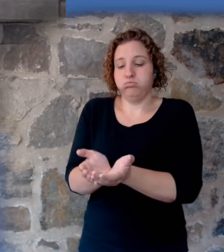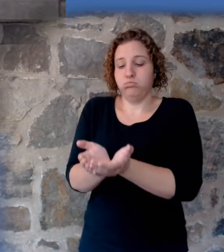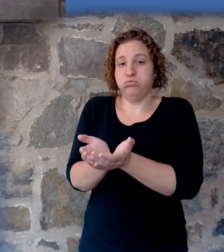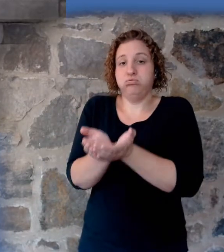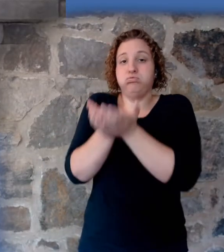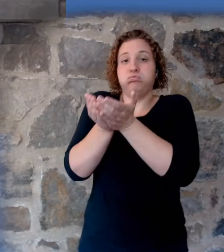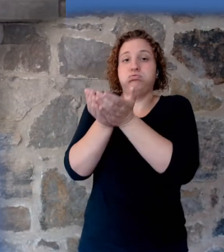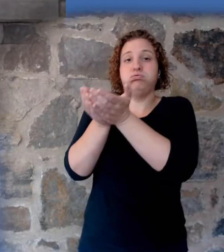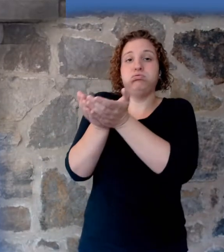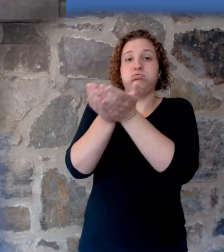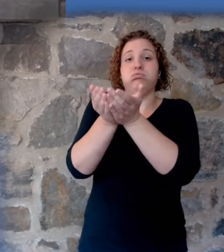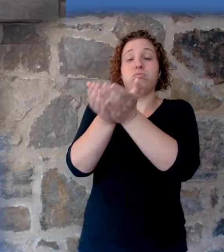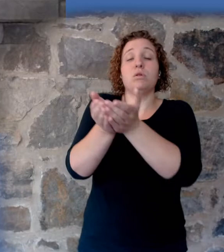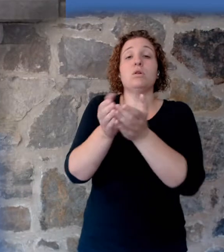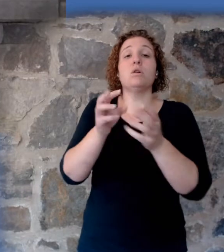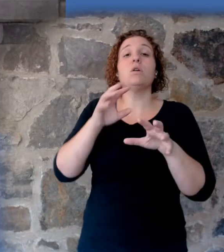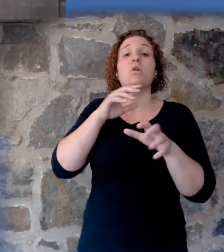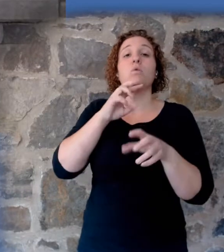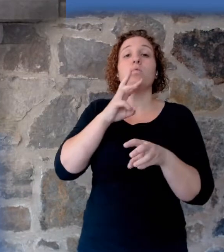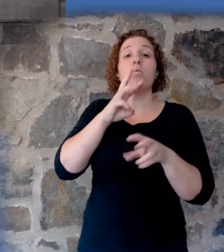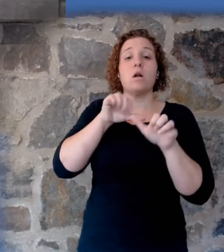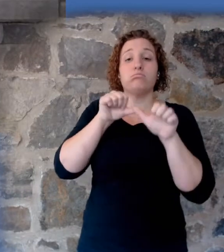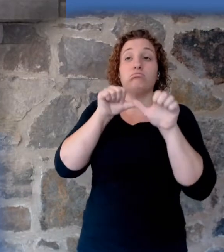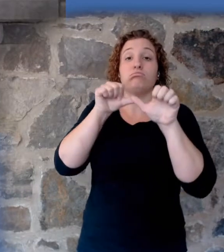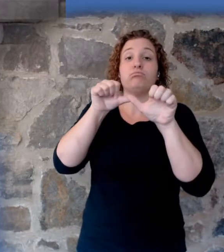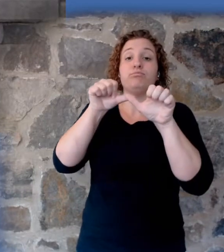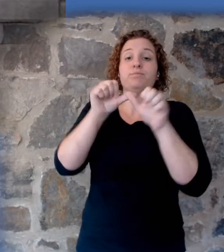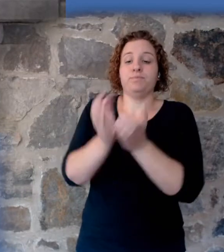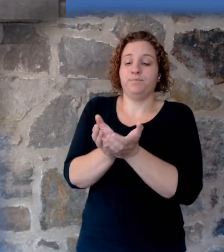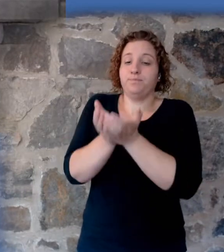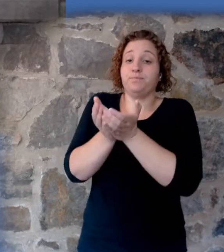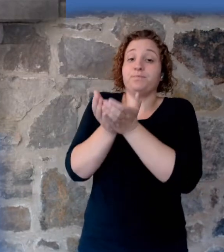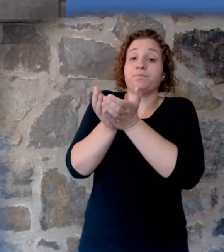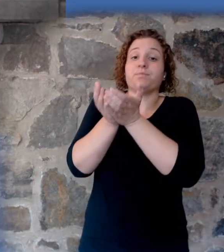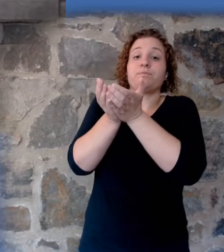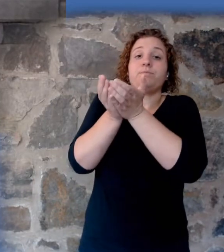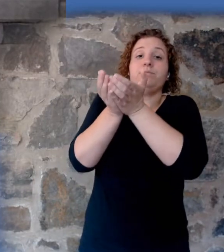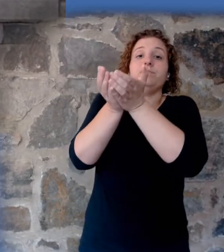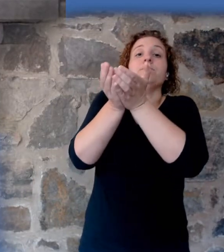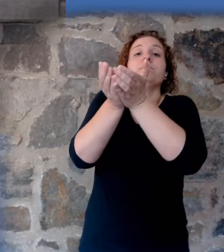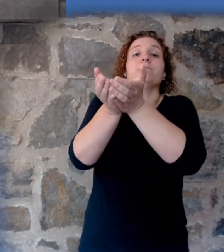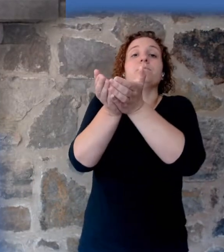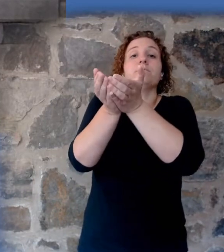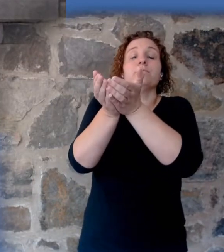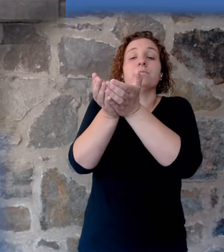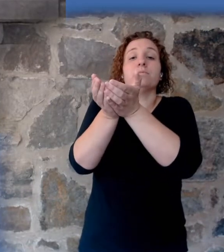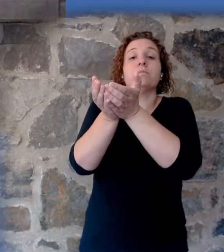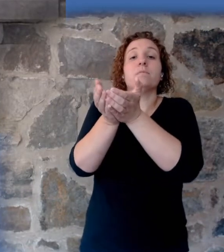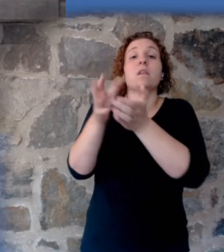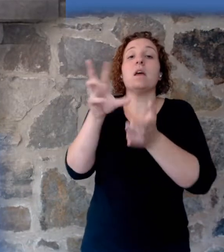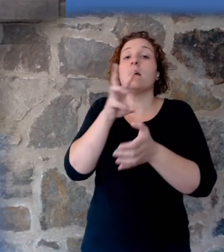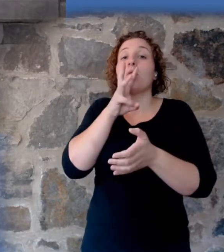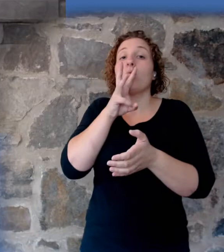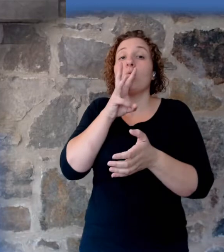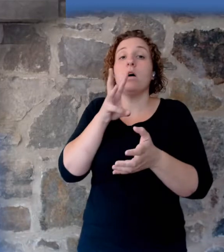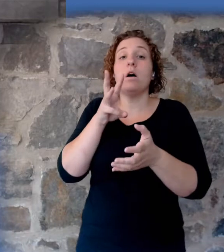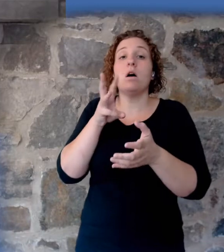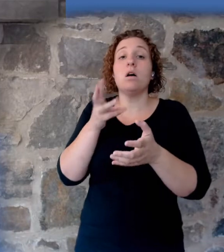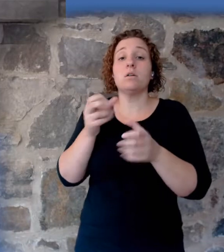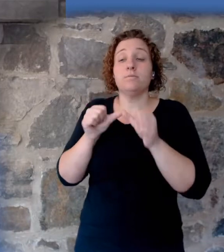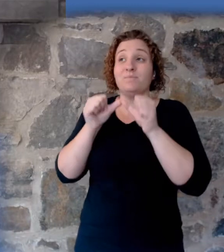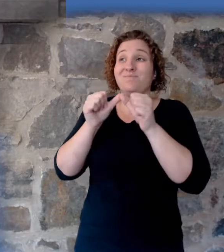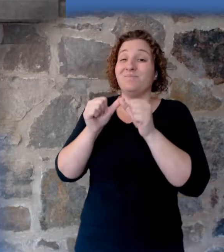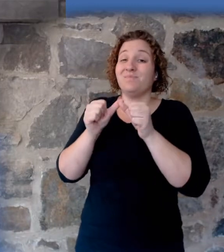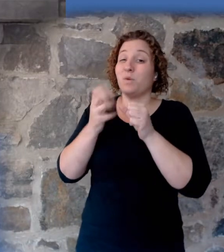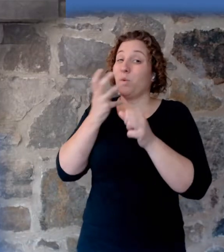and increased greatly upon the earth, and the ark went up upon the face of the waters, and the waters prevailed exceedingly upon the